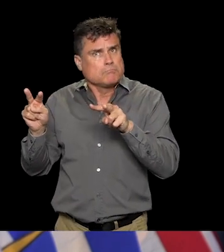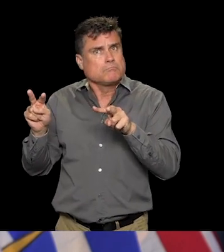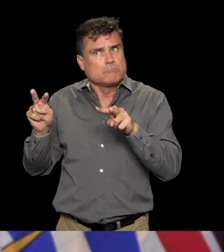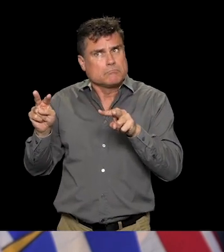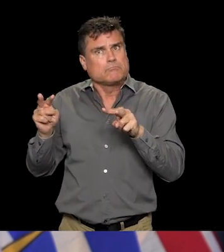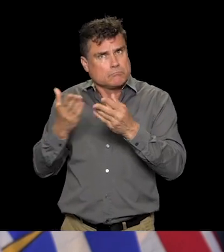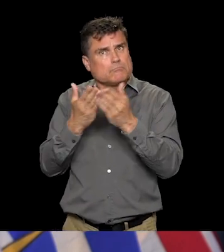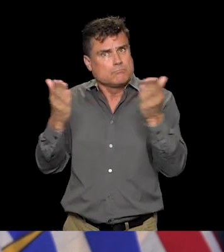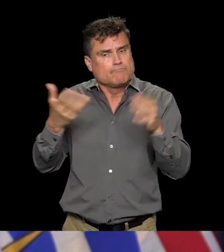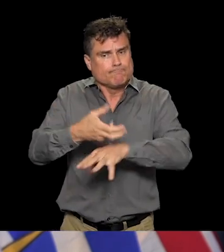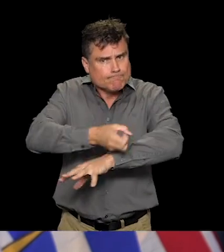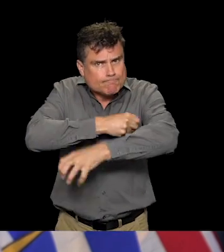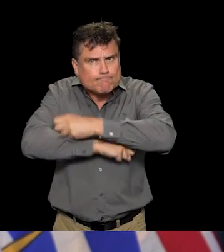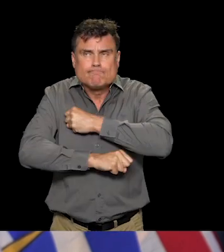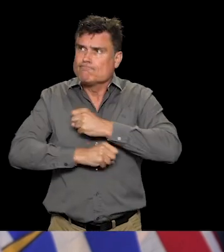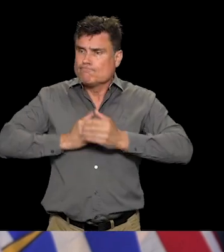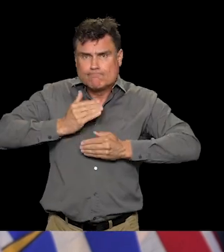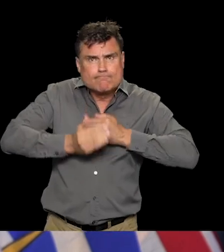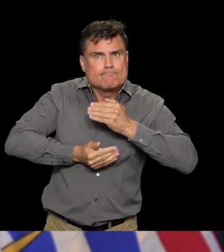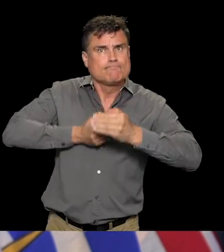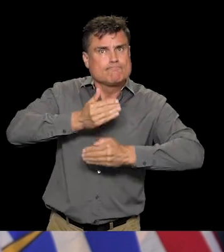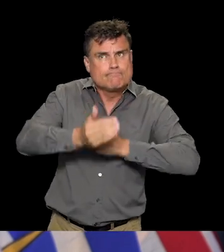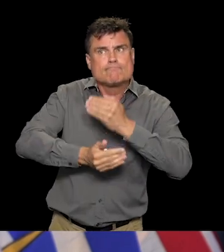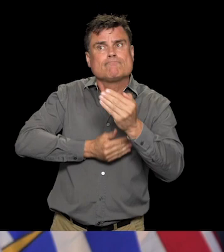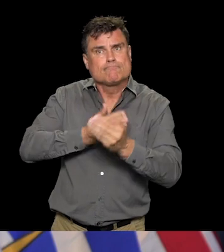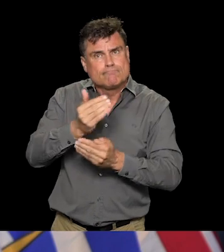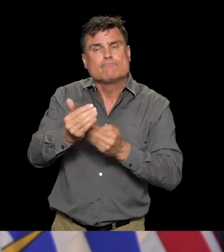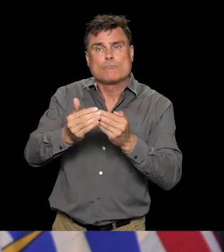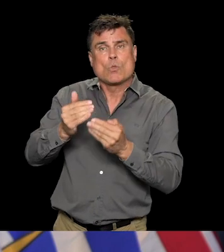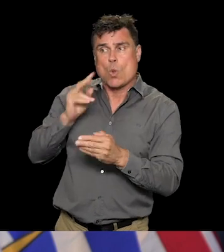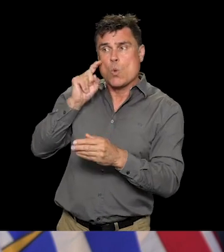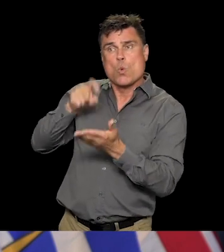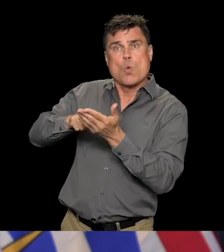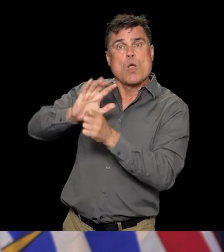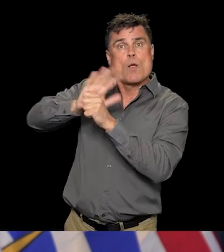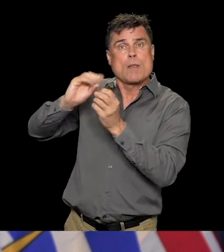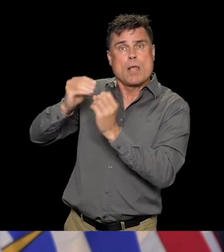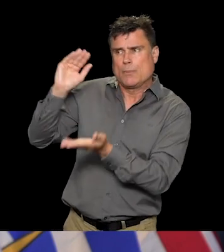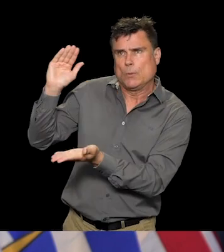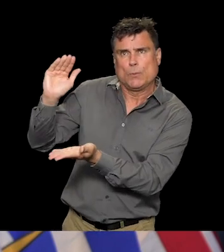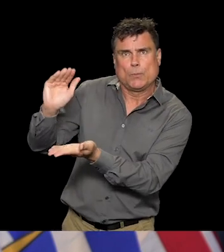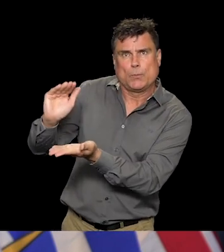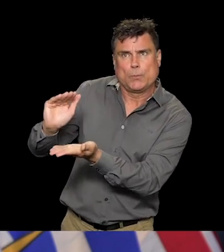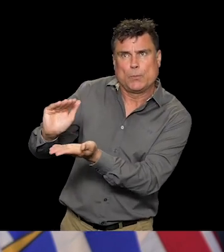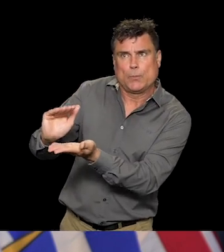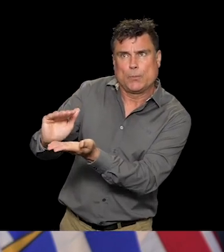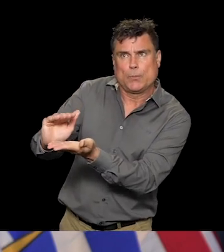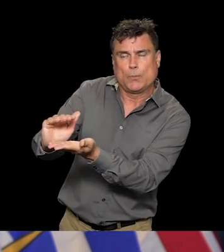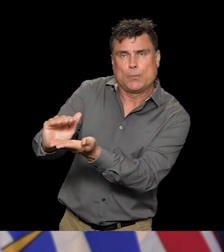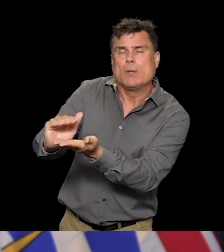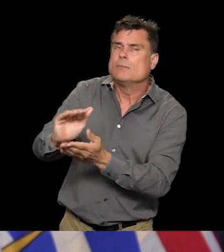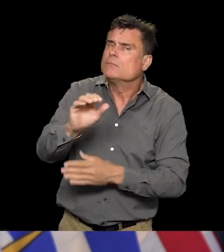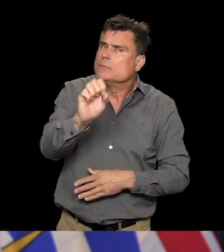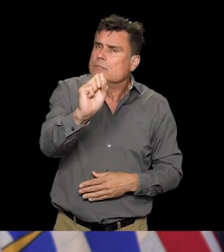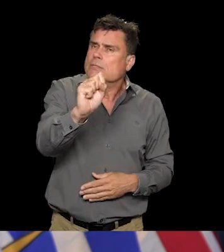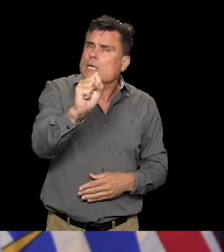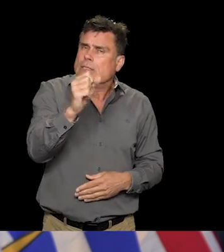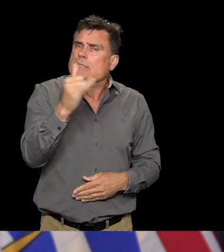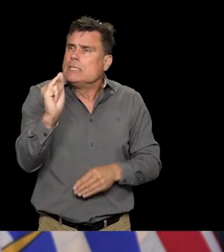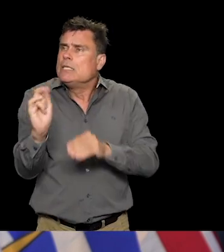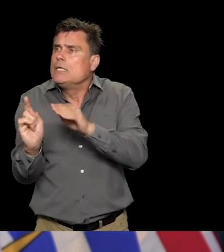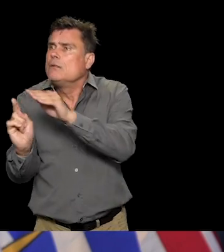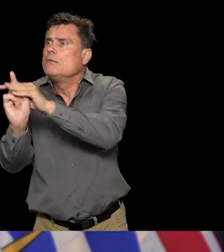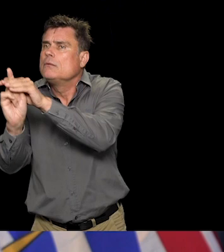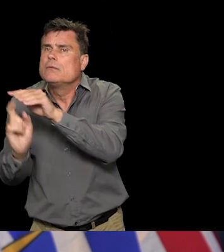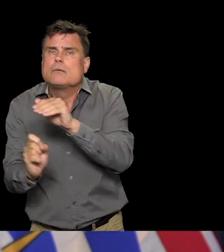we are aware, a number of small community outbreaks, but we are at that point where we are able to find these quickly, and